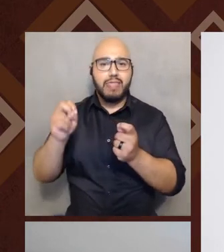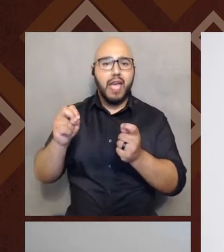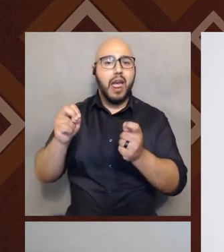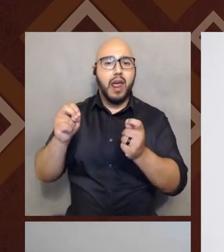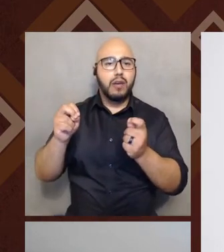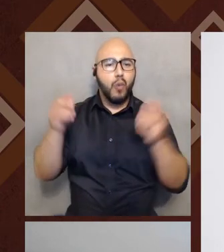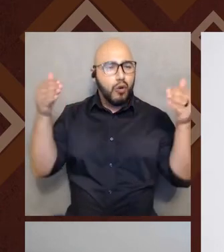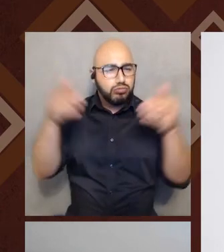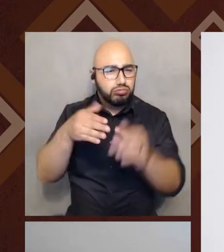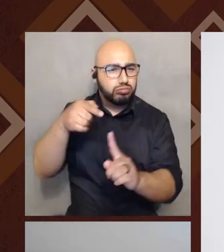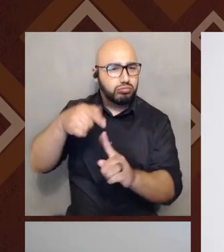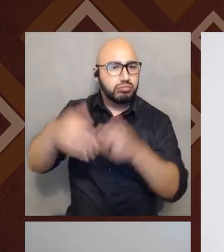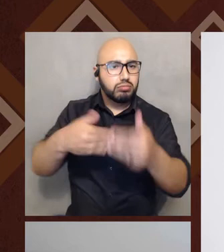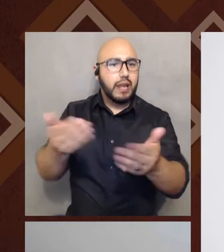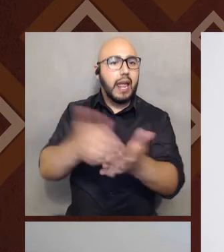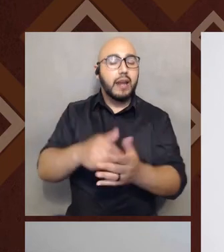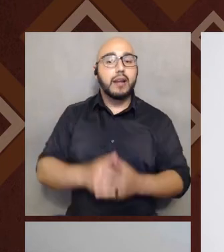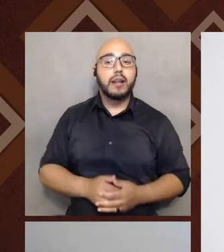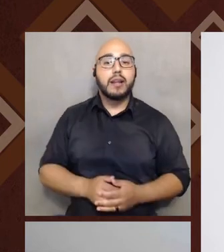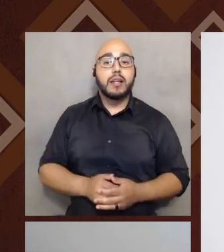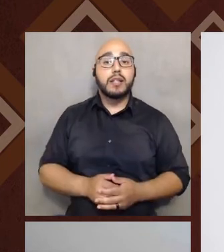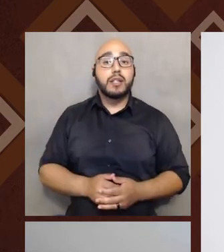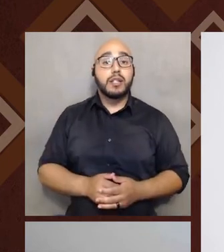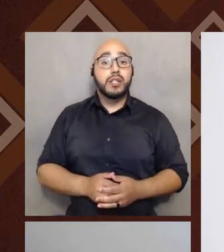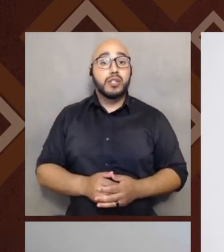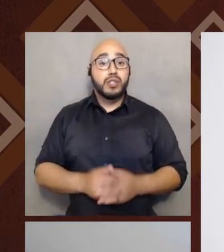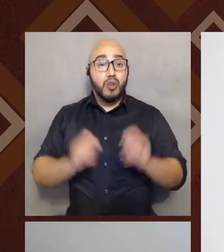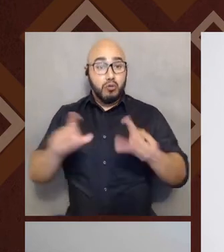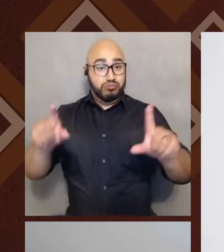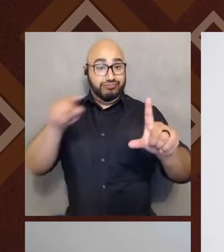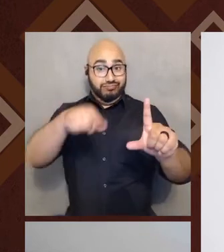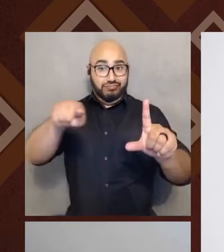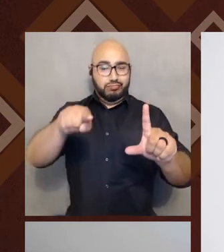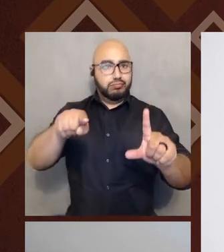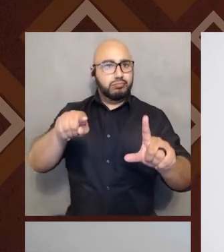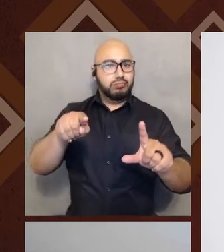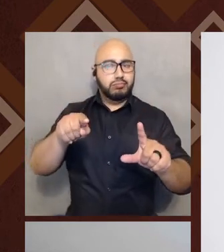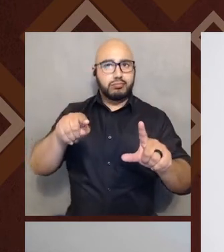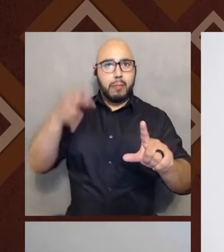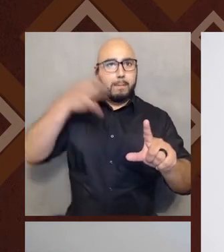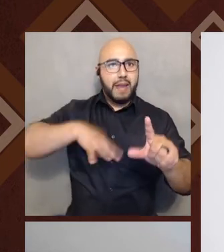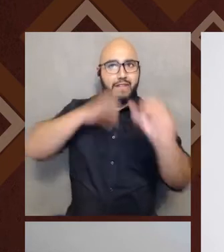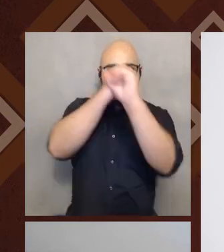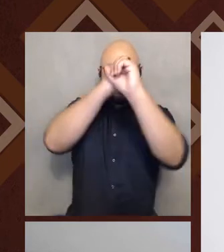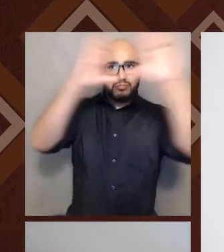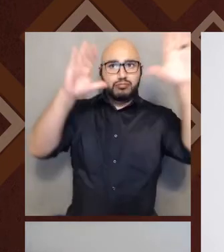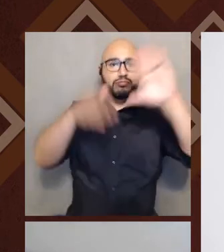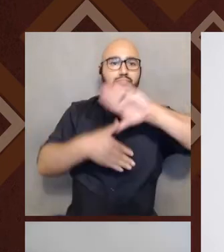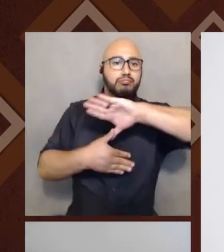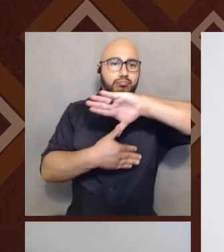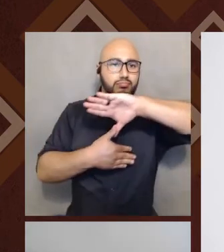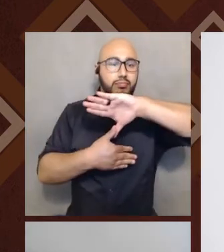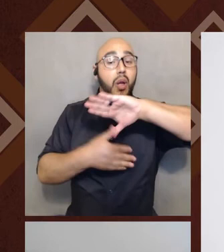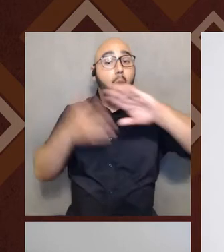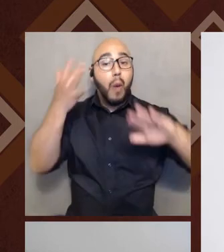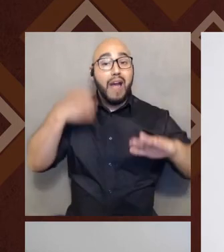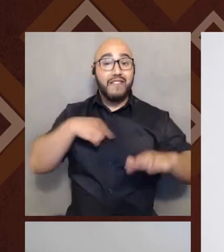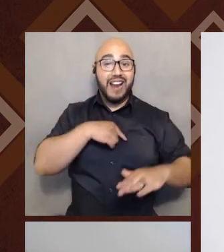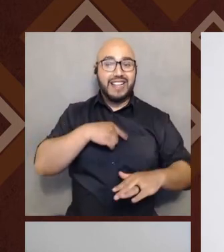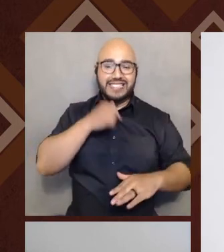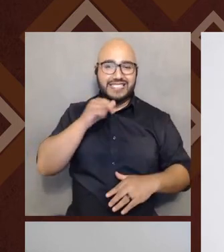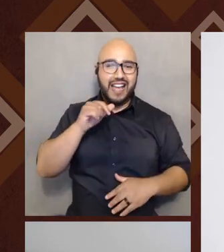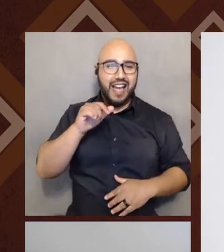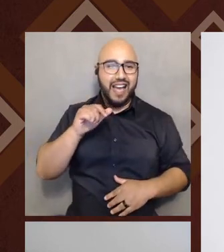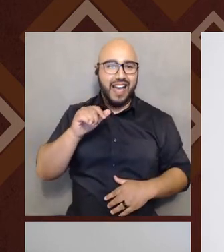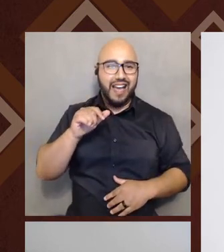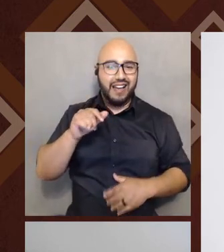this, I felt like might be useful just to think about Latin America because for, um, so many of us, it's not a region often